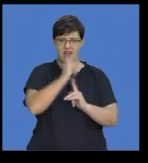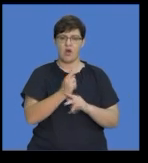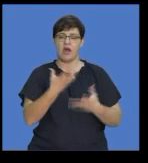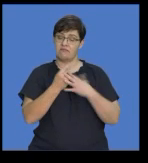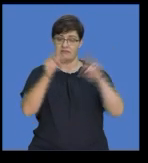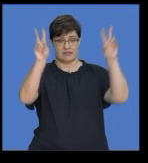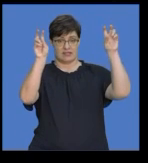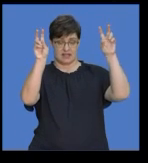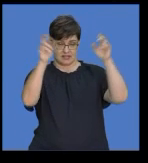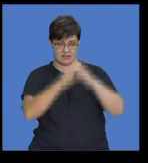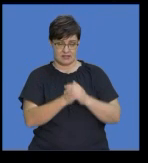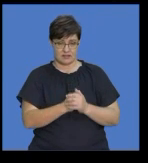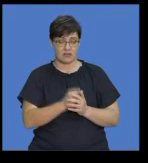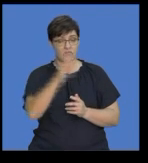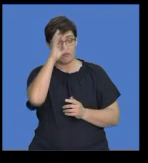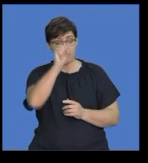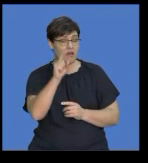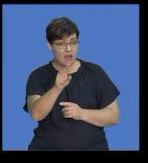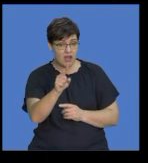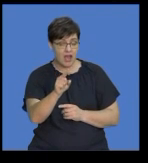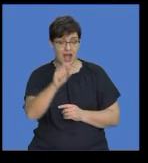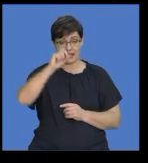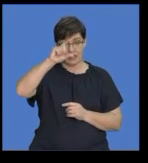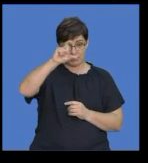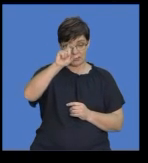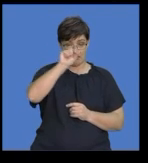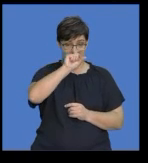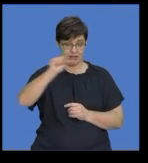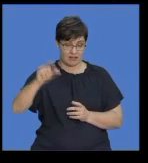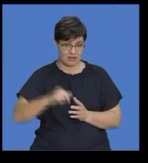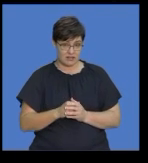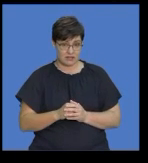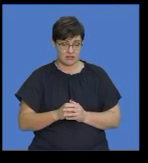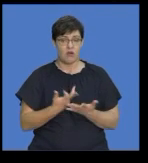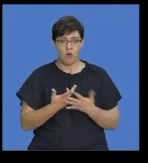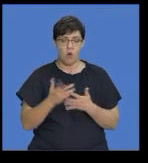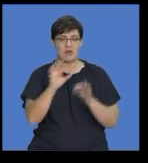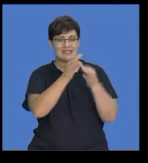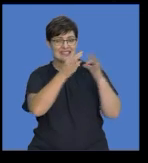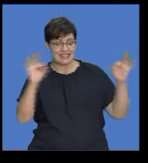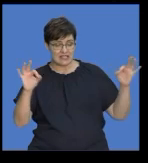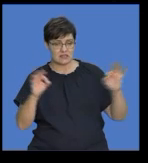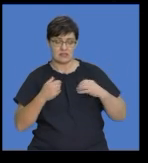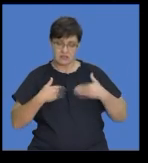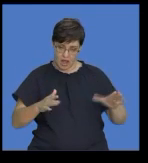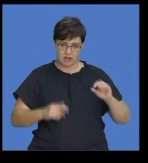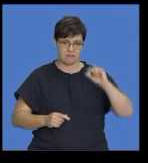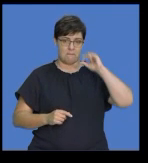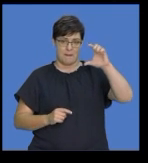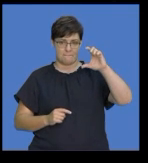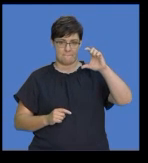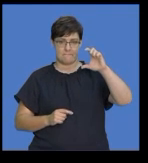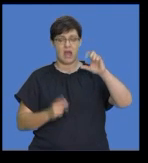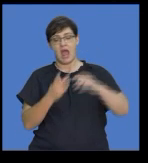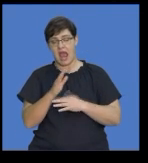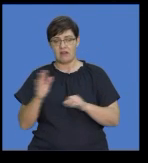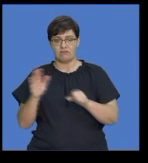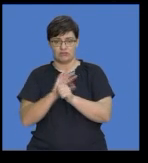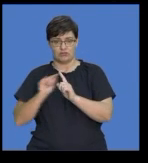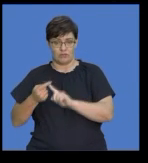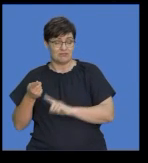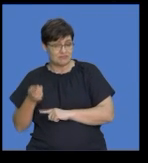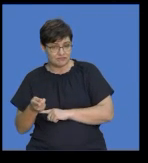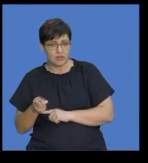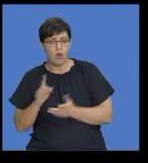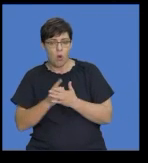Remember capital letters or sentences should start with a capital letter, end with a full stop or the relevant punctuation,